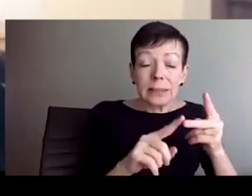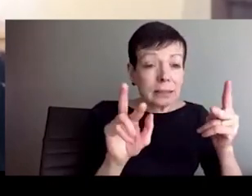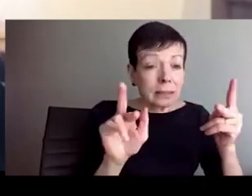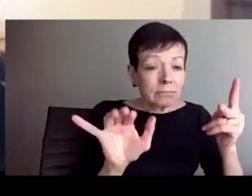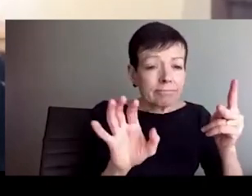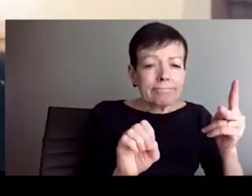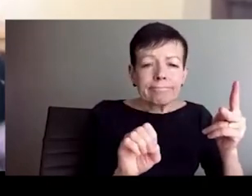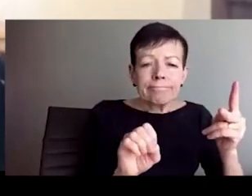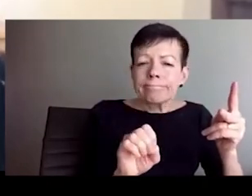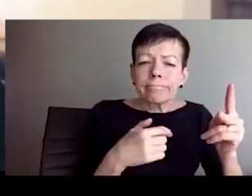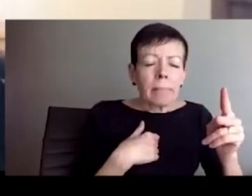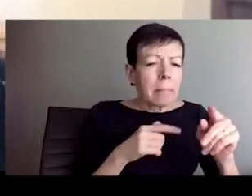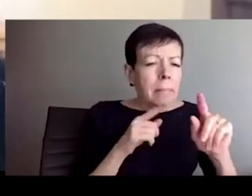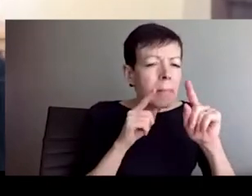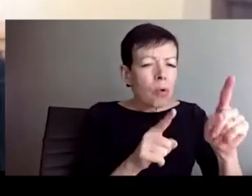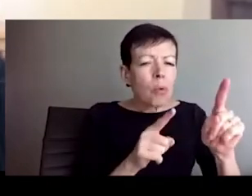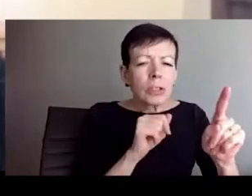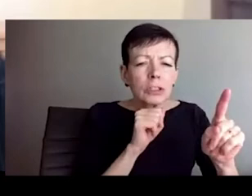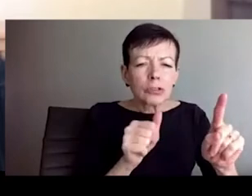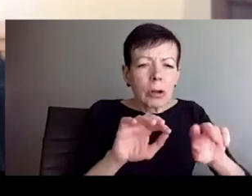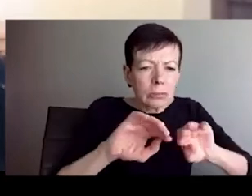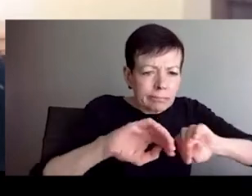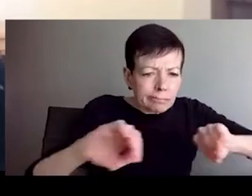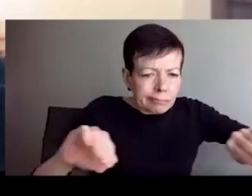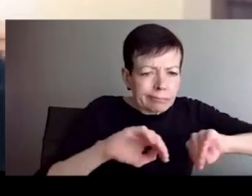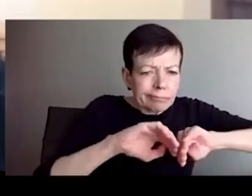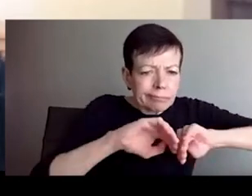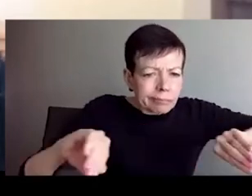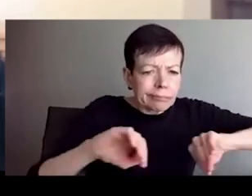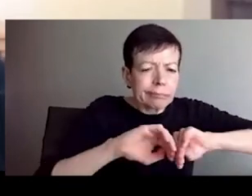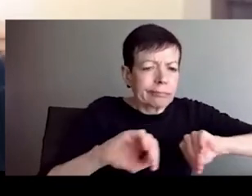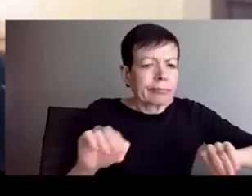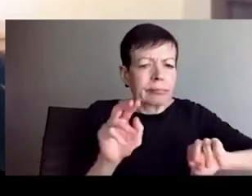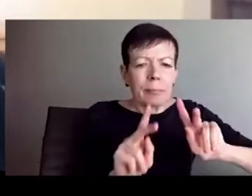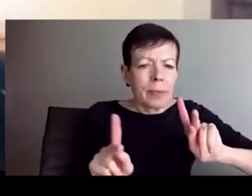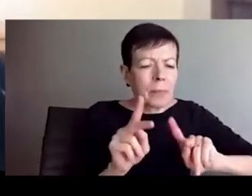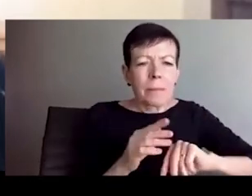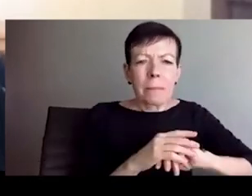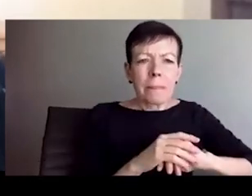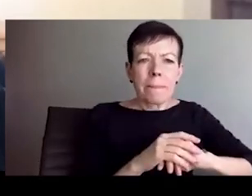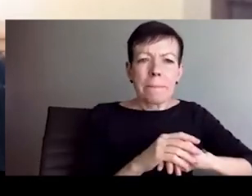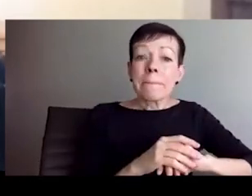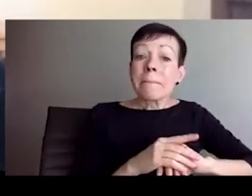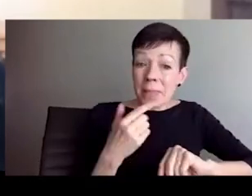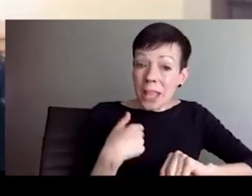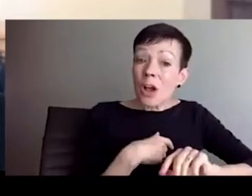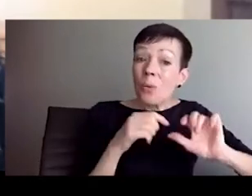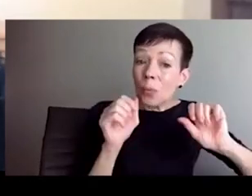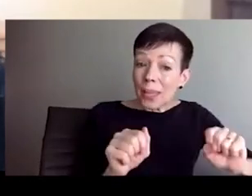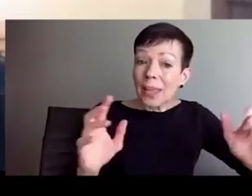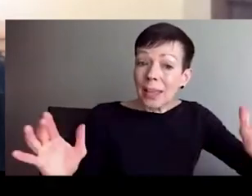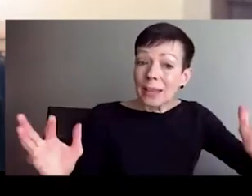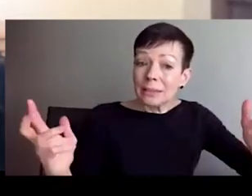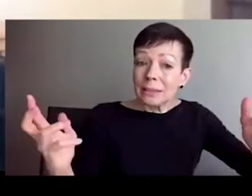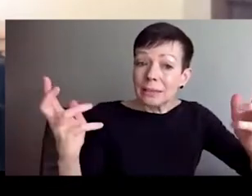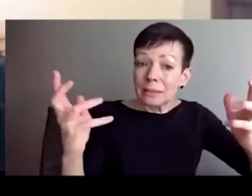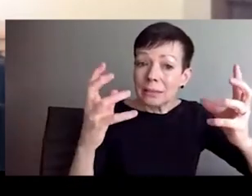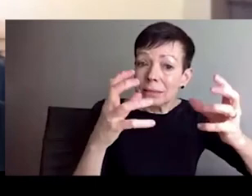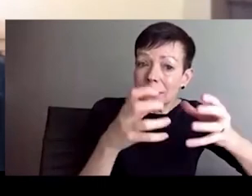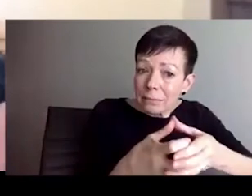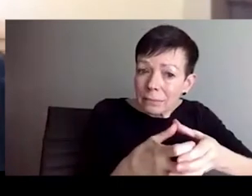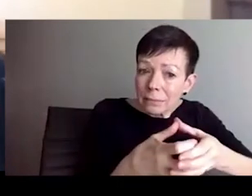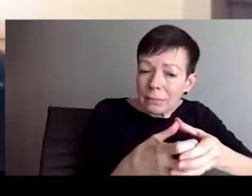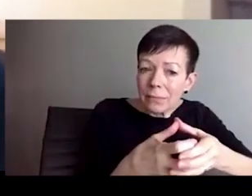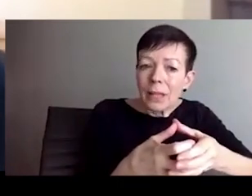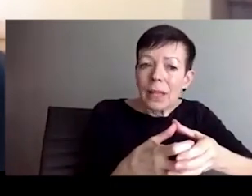a lot of what we talk about broadly, we're talking about race and anti-blackness. Now we must understand that that's not necessarily how we were taught about